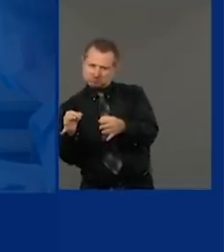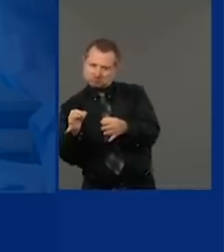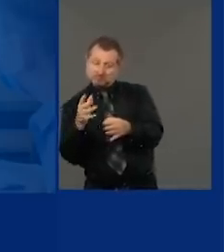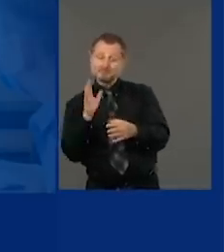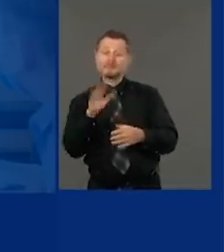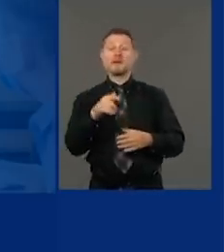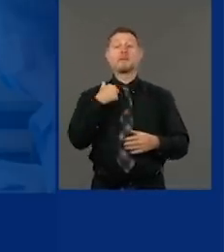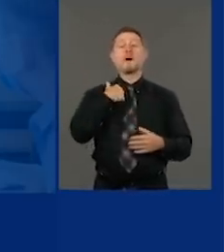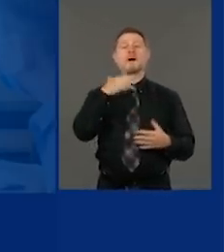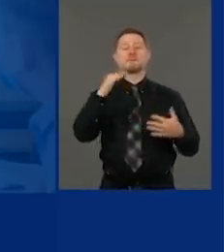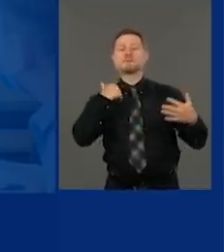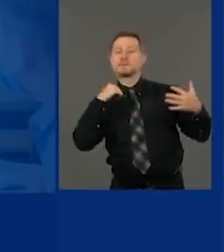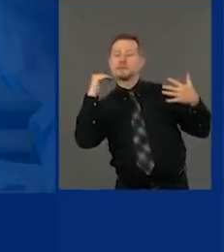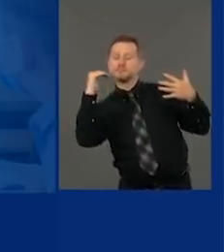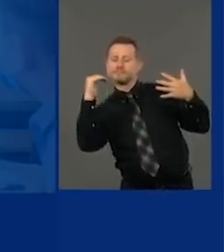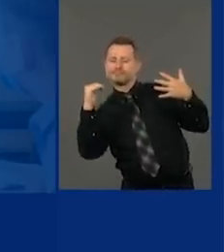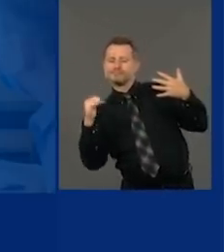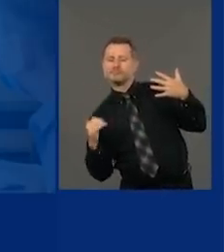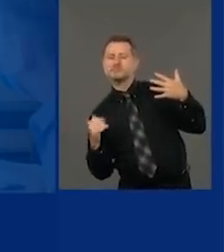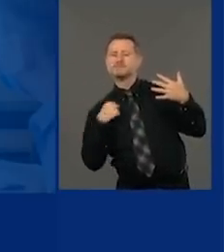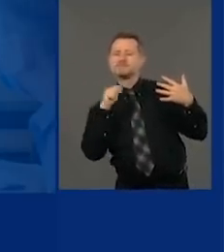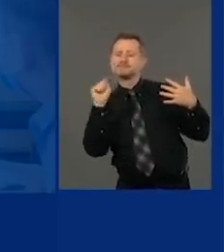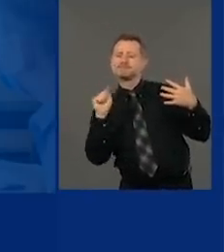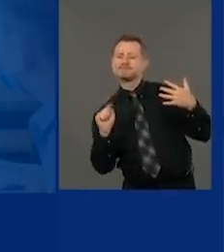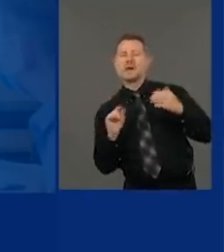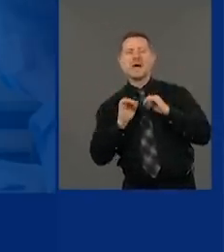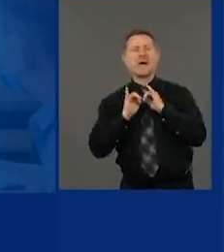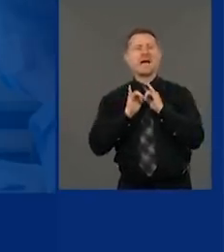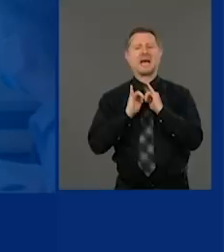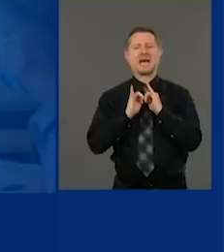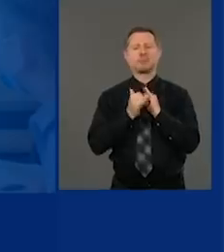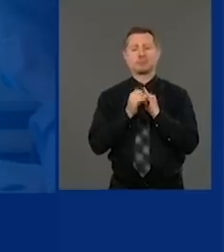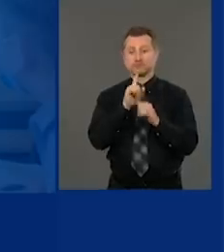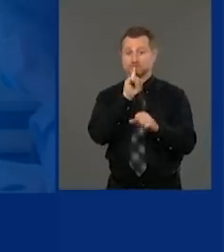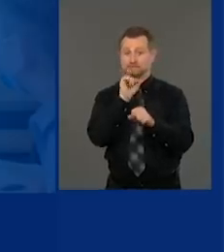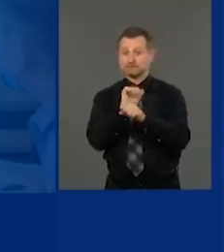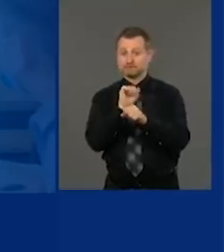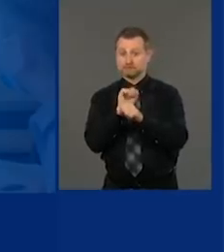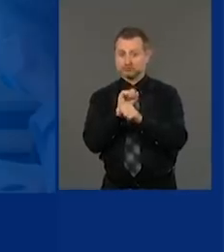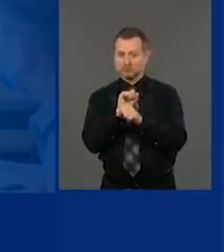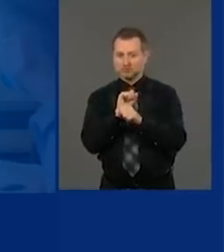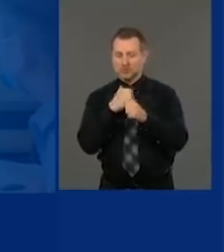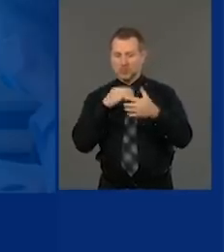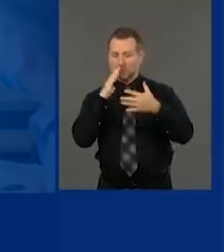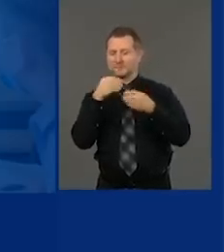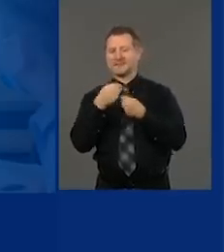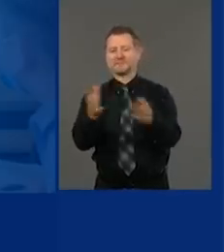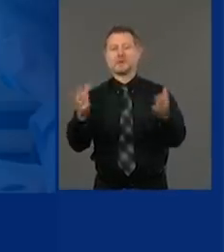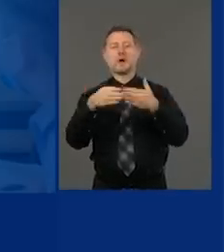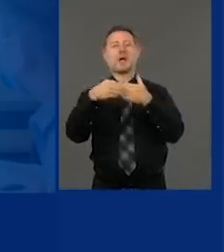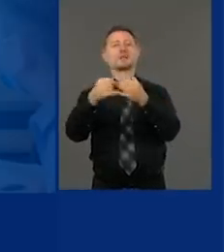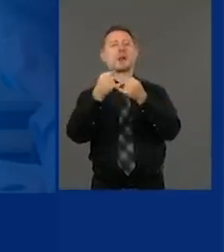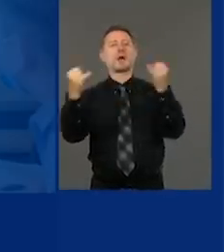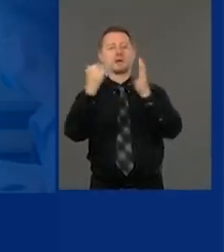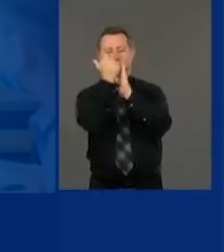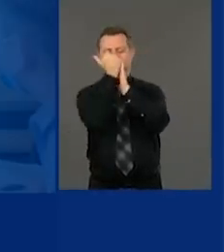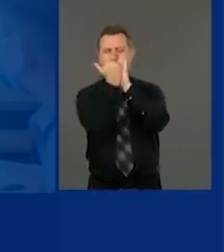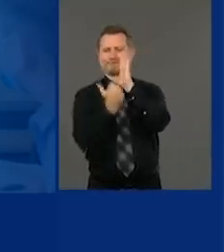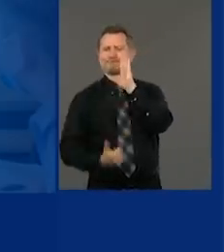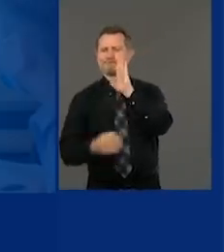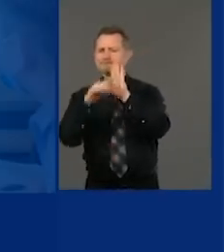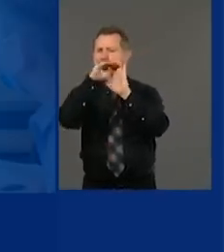as to how that school reopens. Right? State formula determines if it